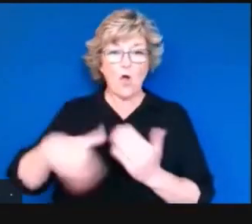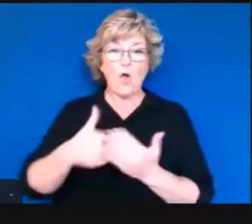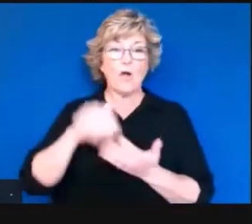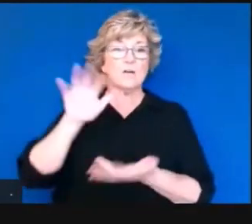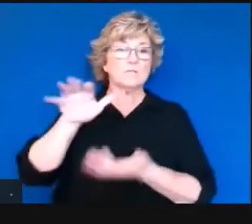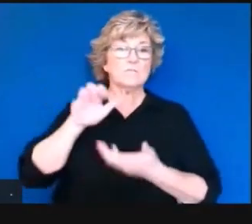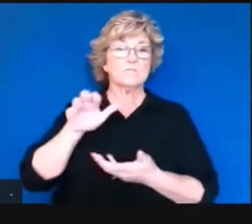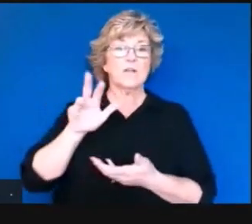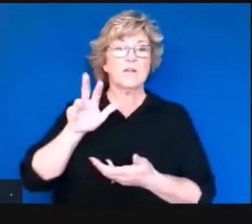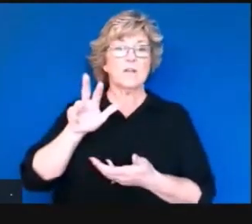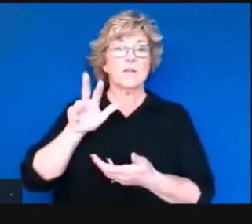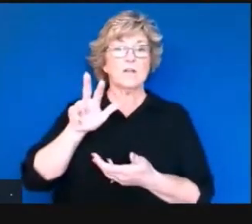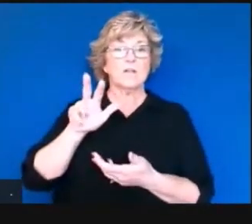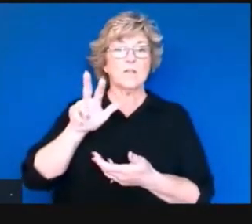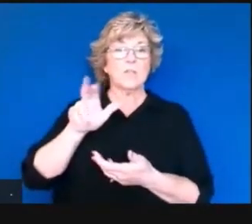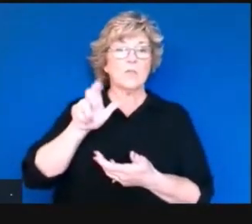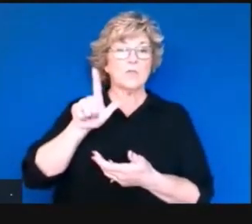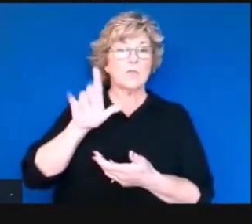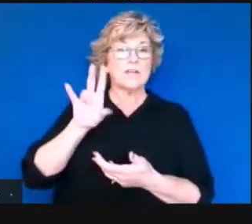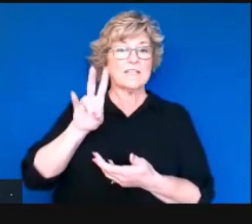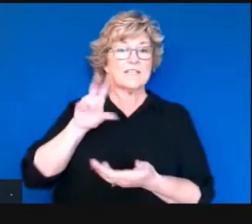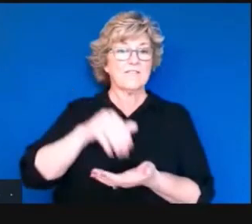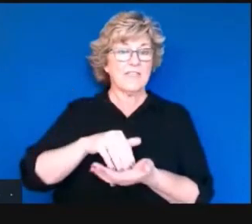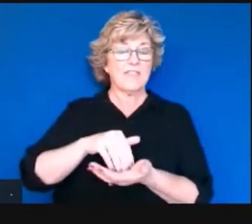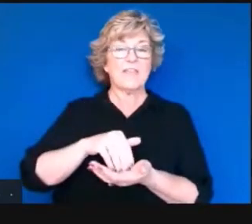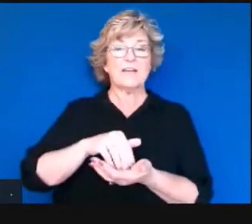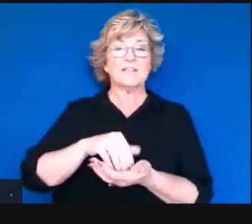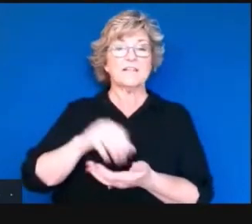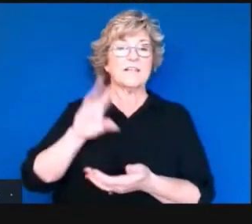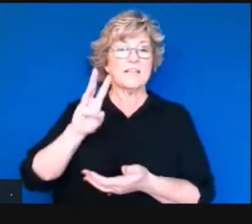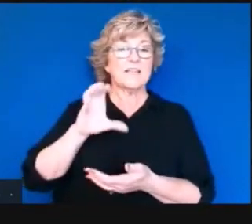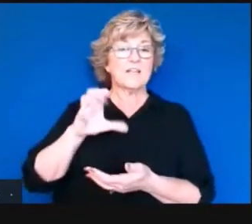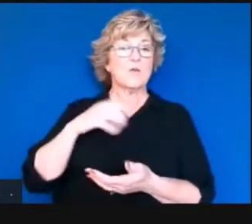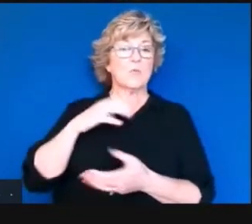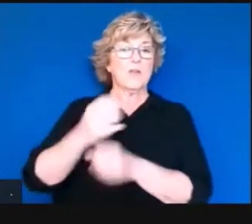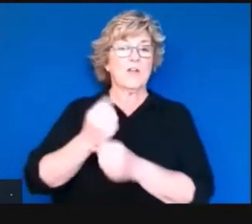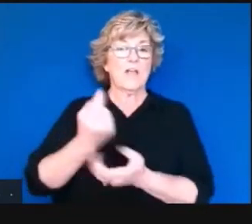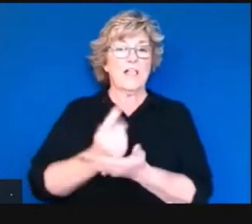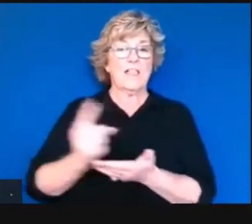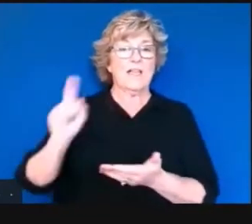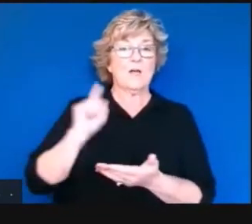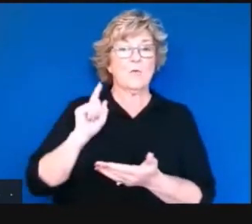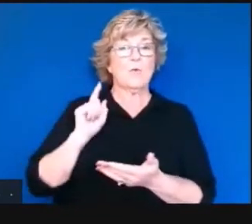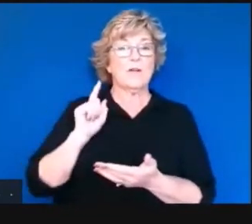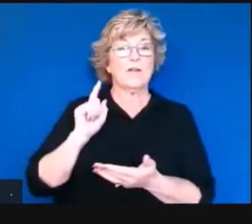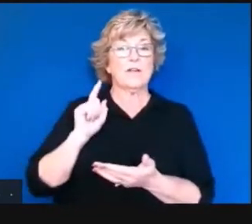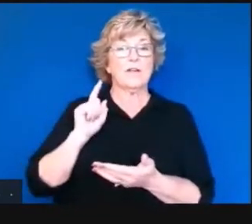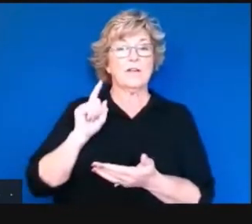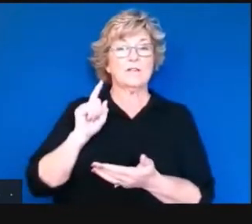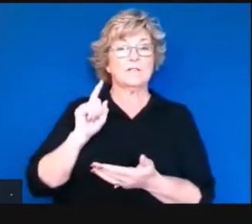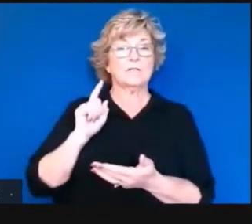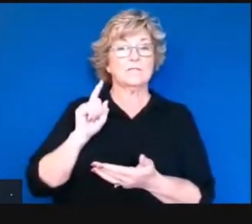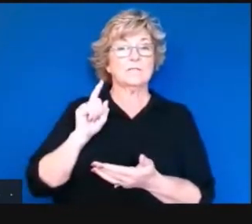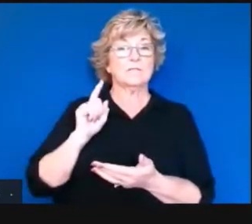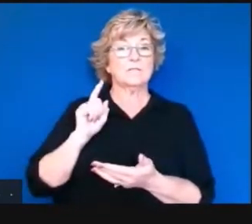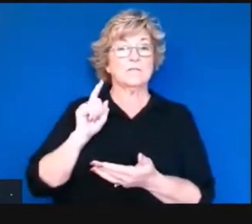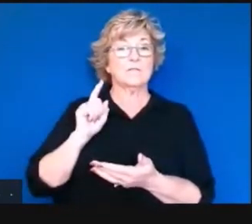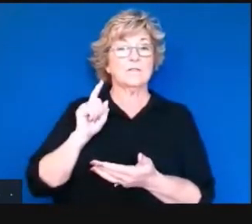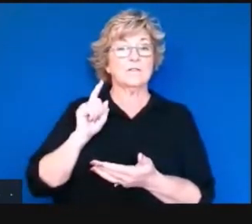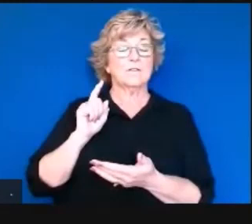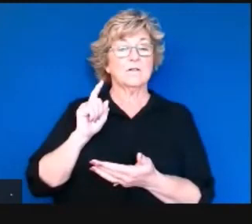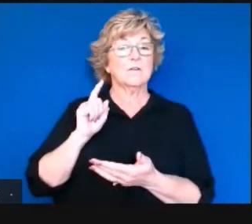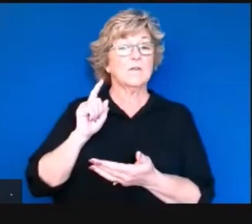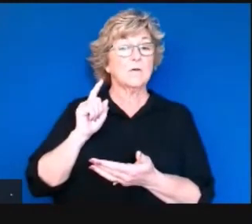327,600, all that arrived last week in the state. And that 560 anticipates, for clarification